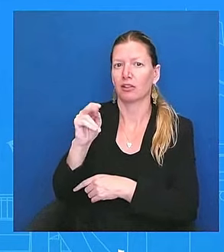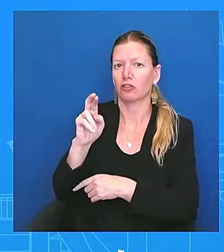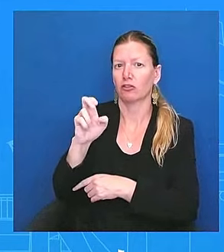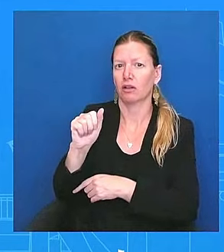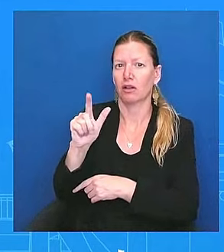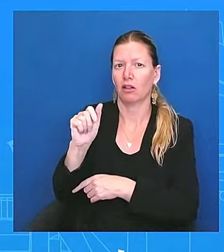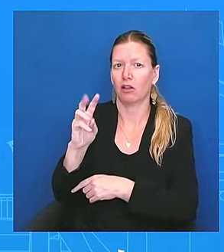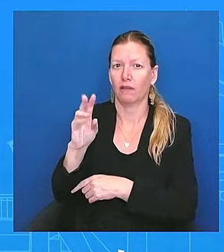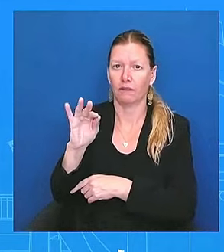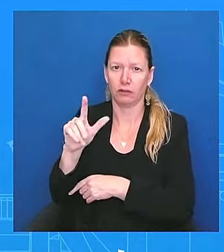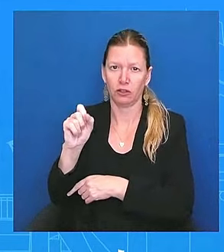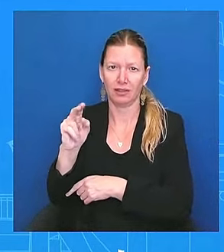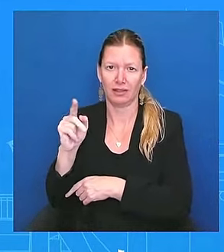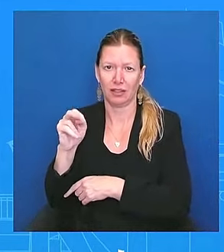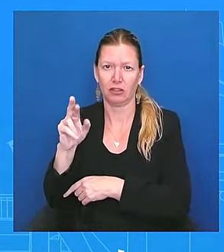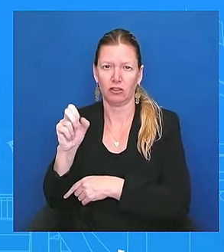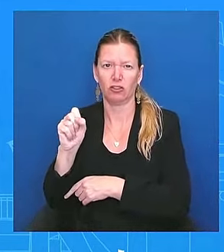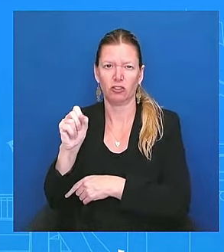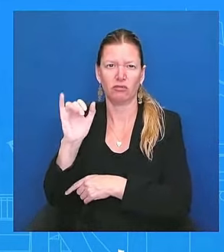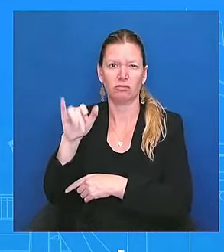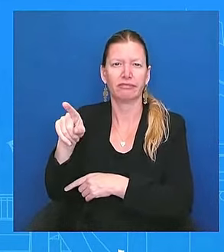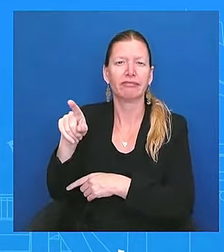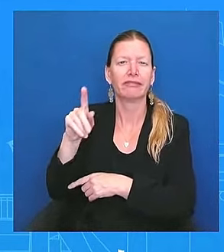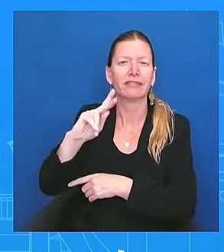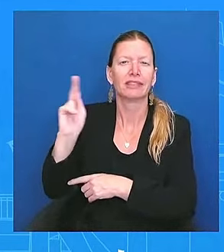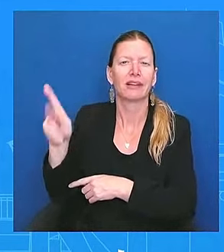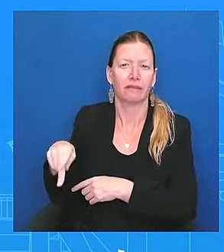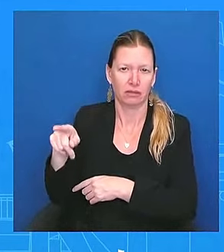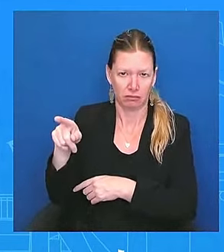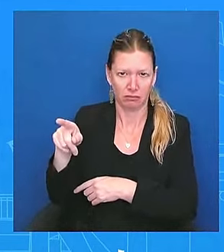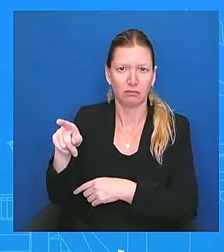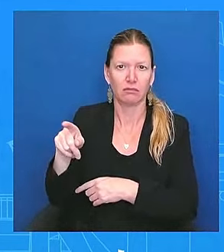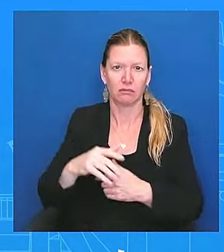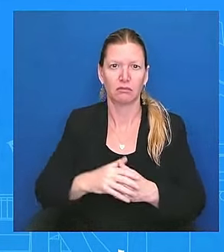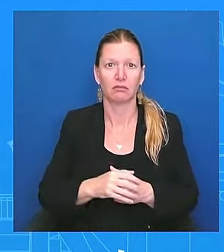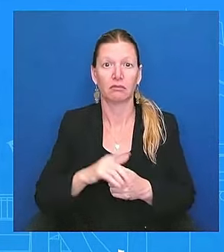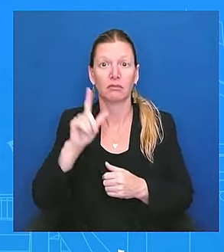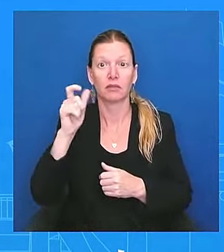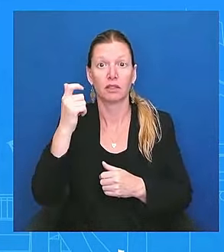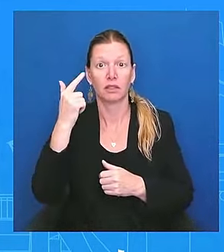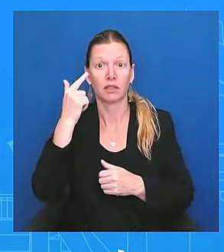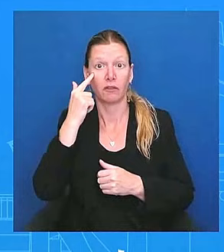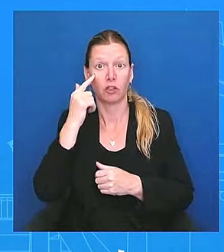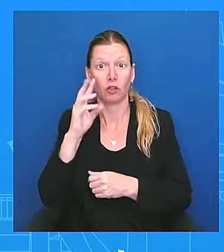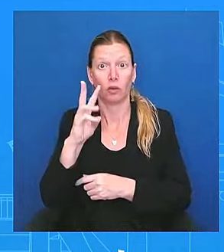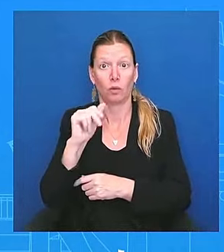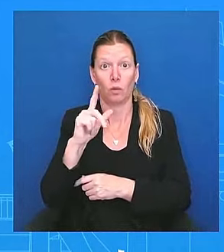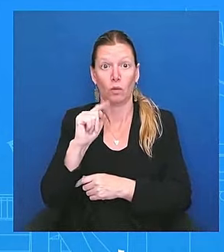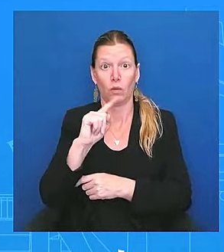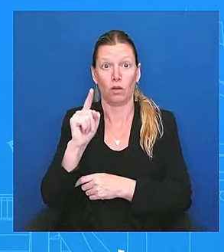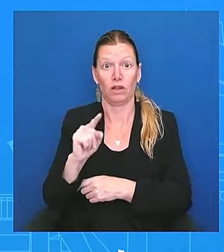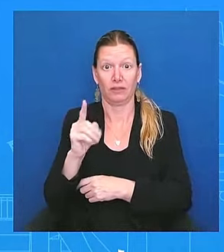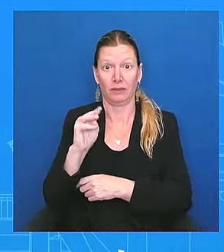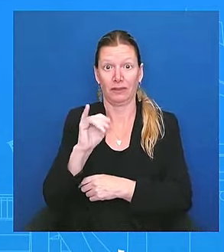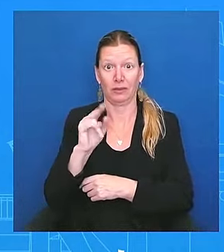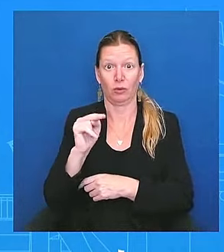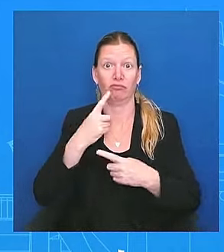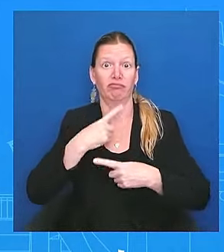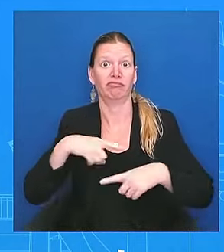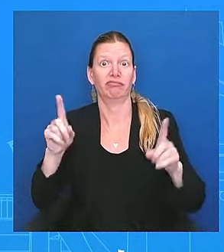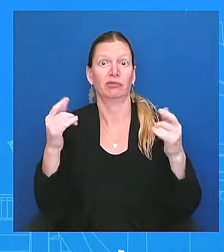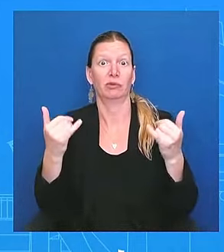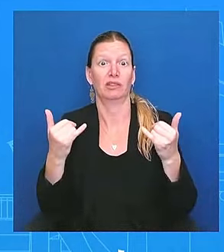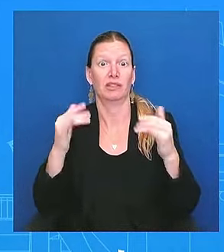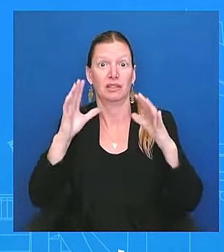Minnesota announced today, the president will meet with more than 20 Democratic governors. Now, as you know, these